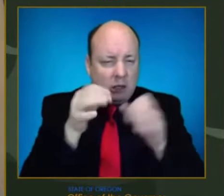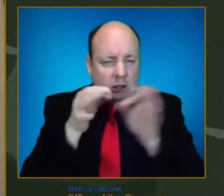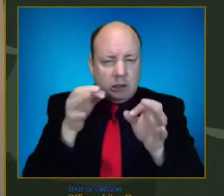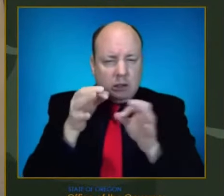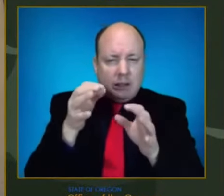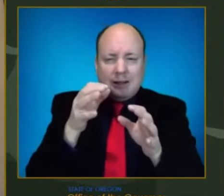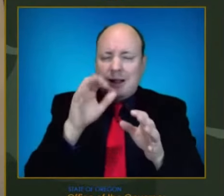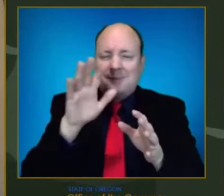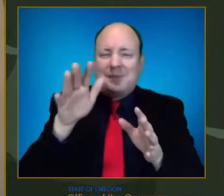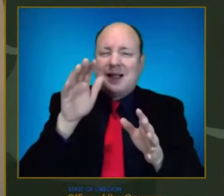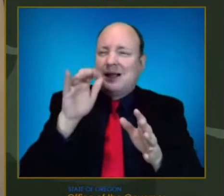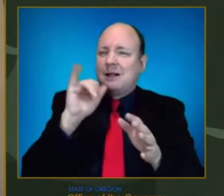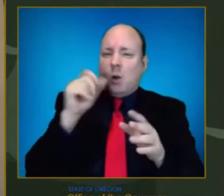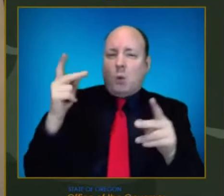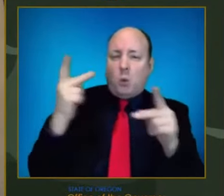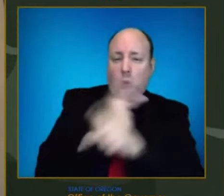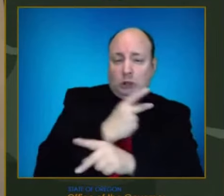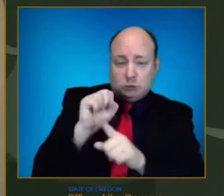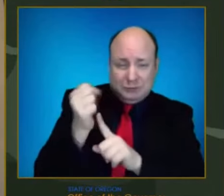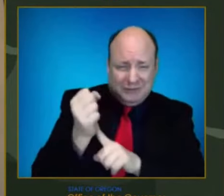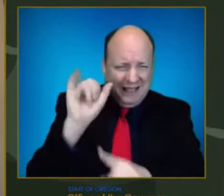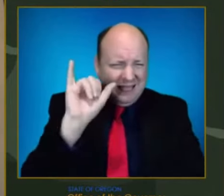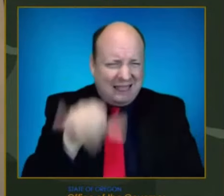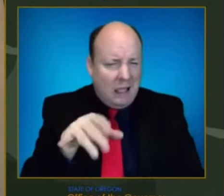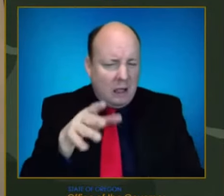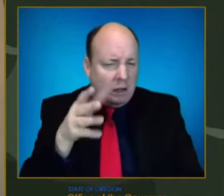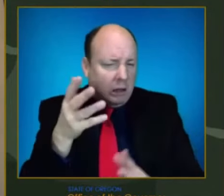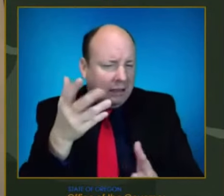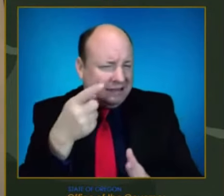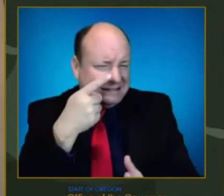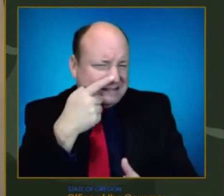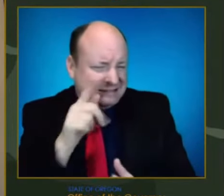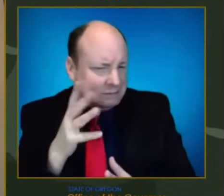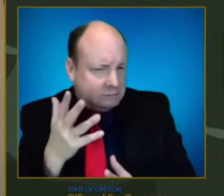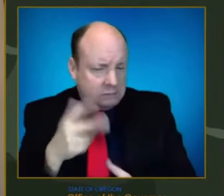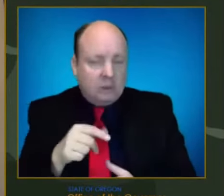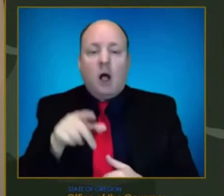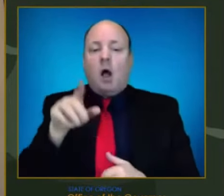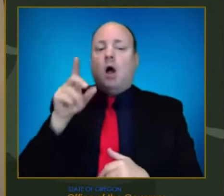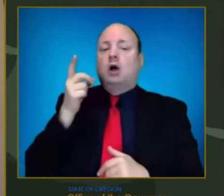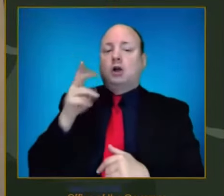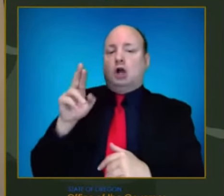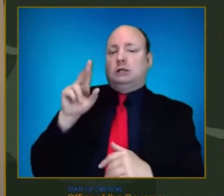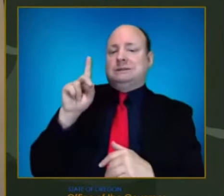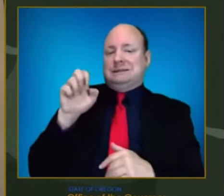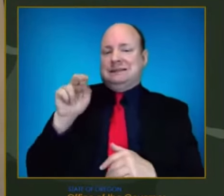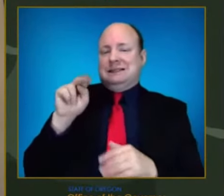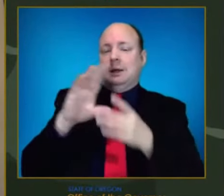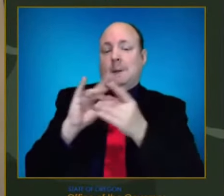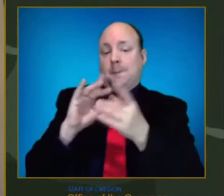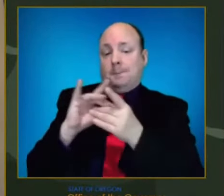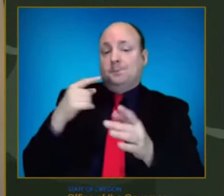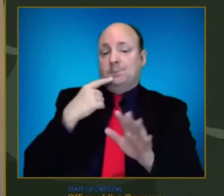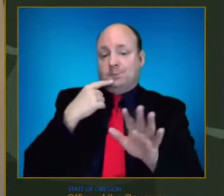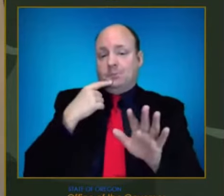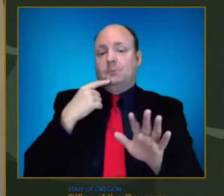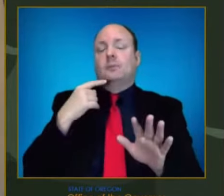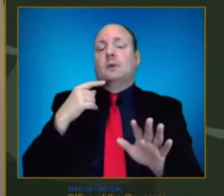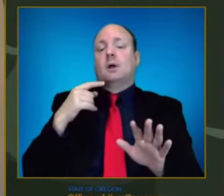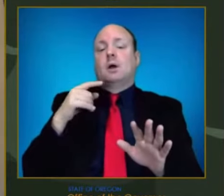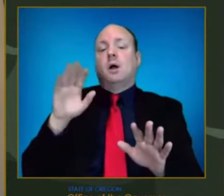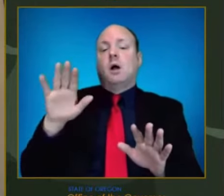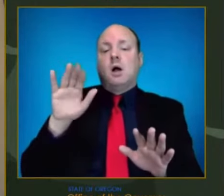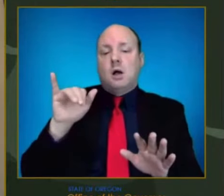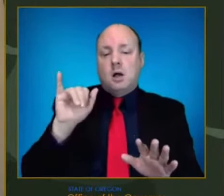variant? So the risk for the development of higher consequence variants is transmission. The